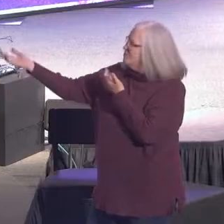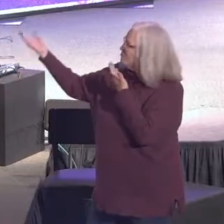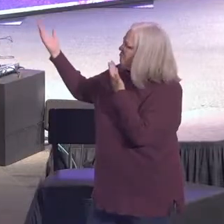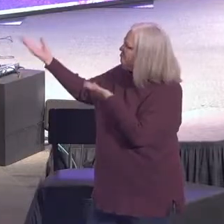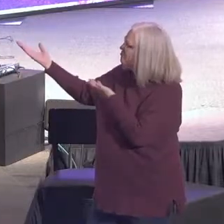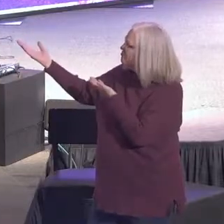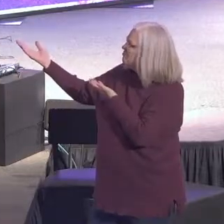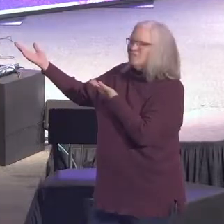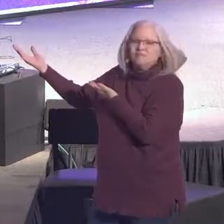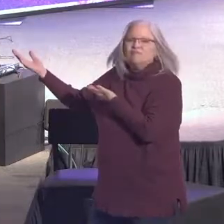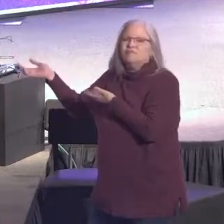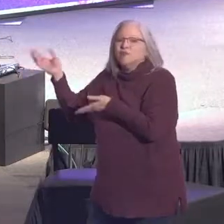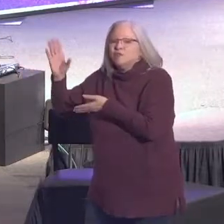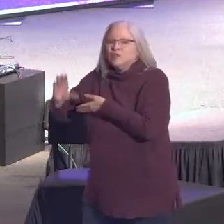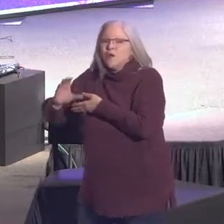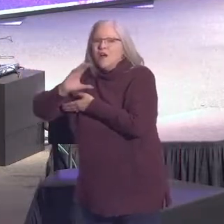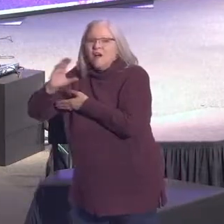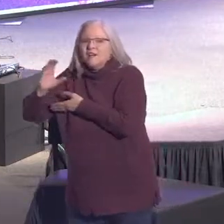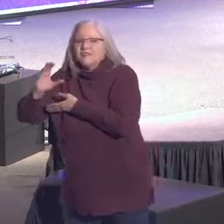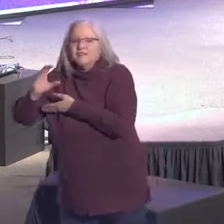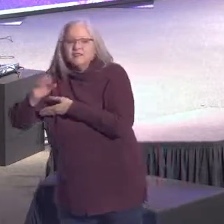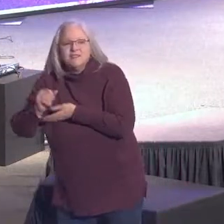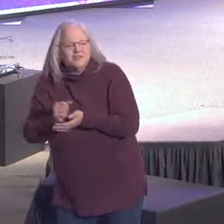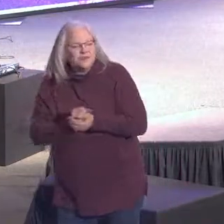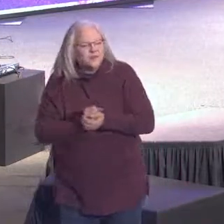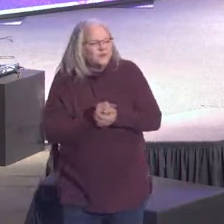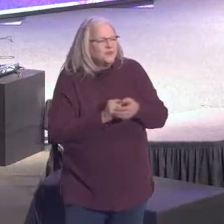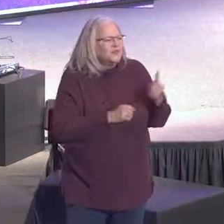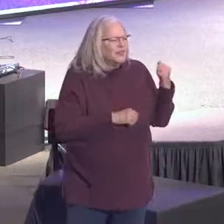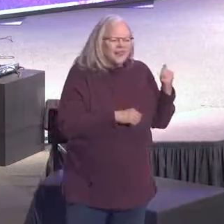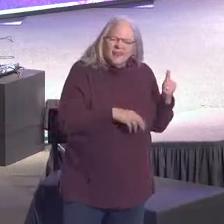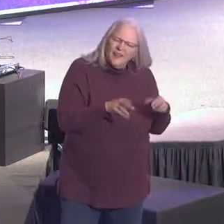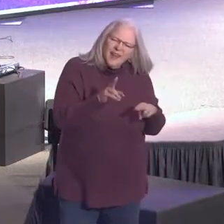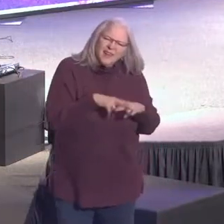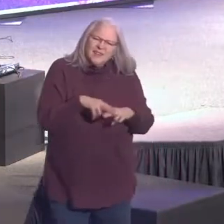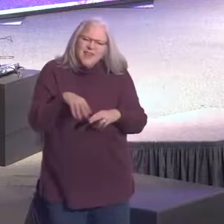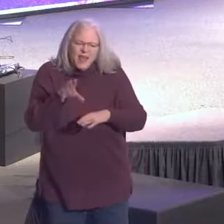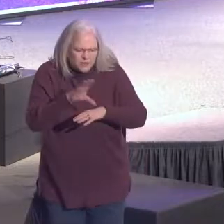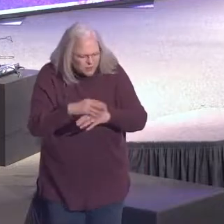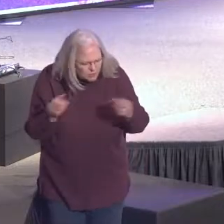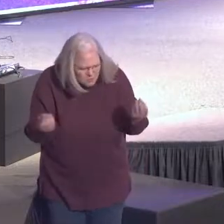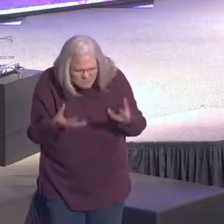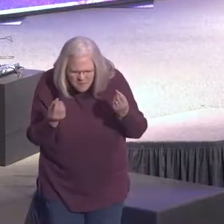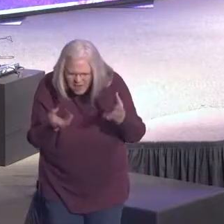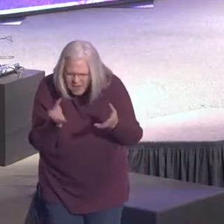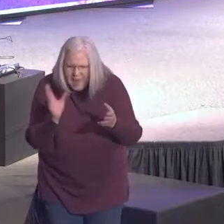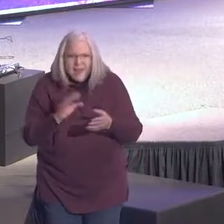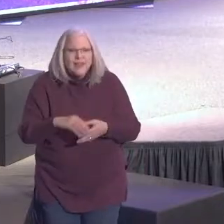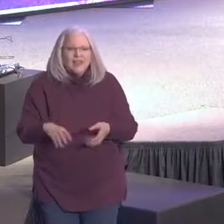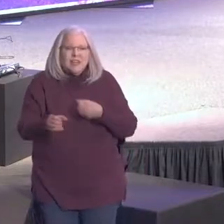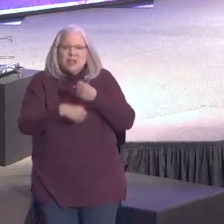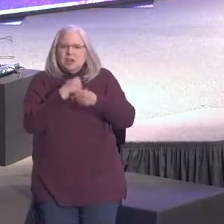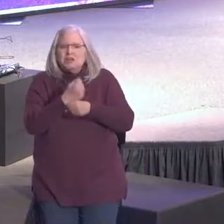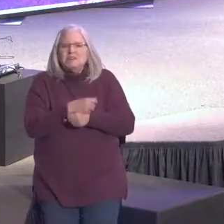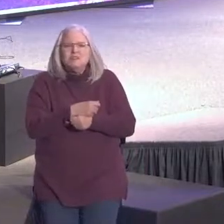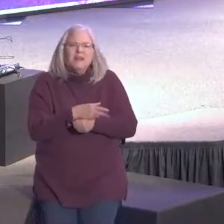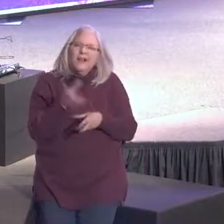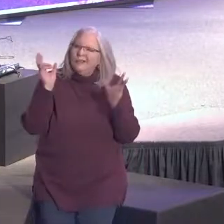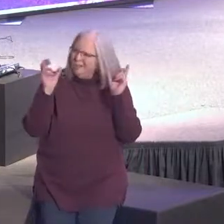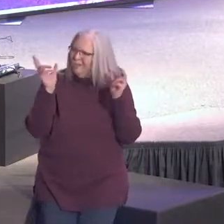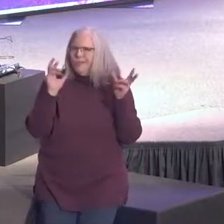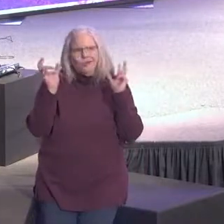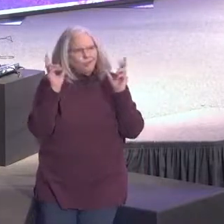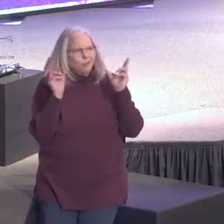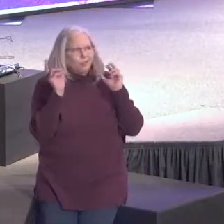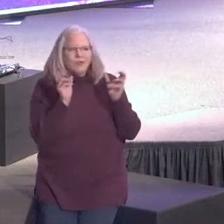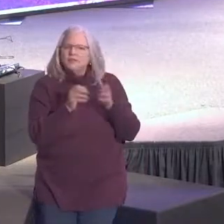You know, the deal is this. I sat in church for many years and missed that. You know, I walked around with a necklace on with the cross, but